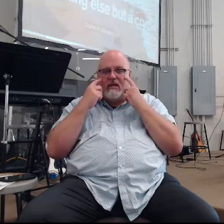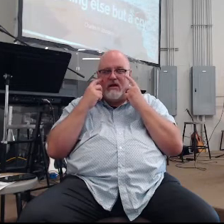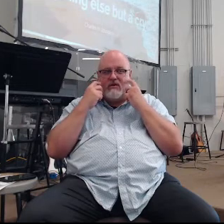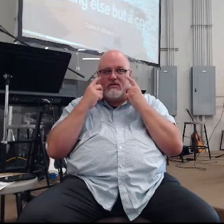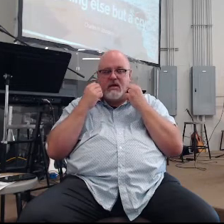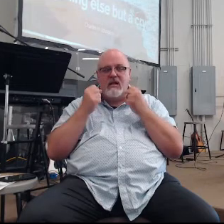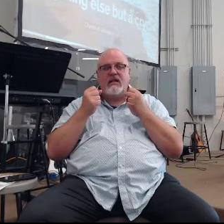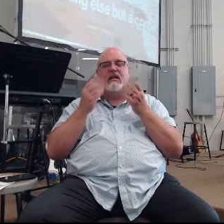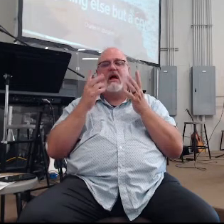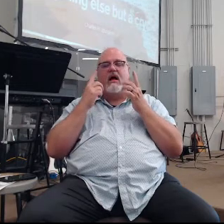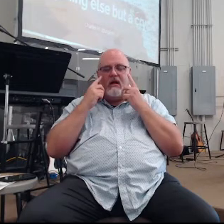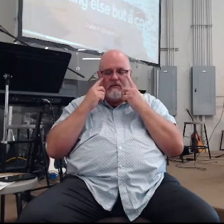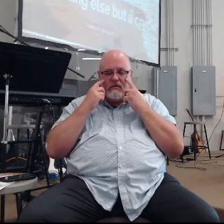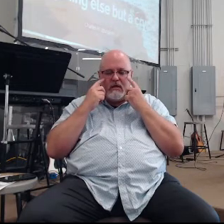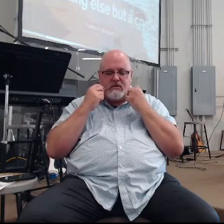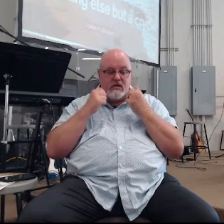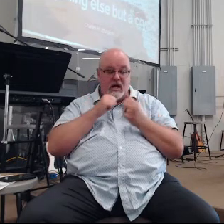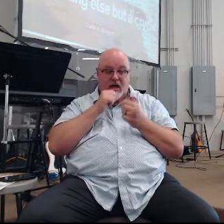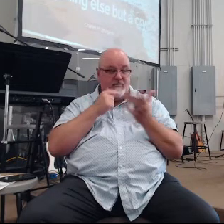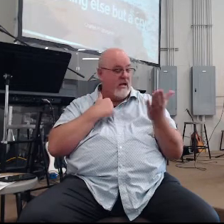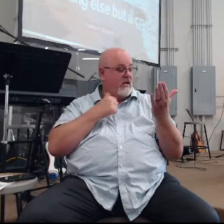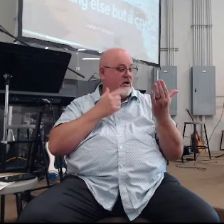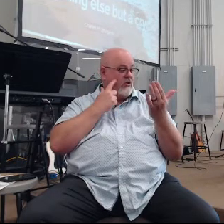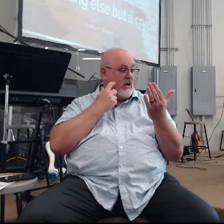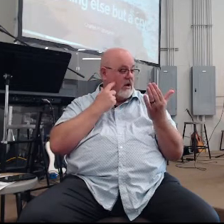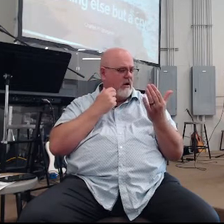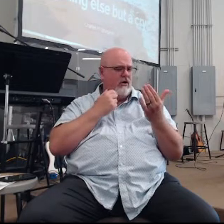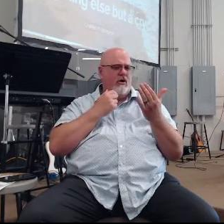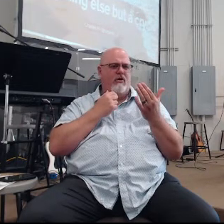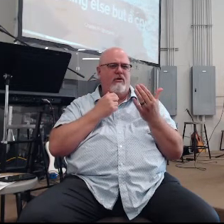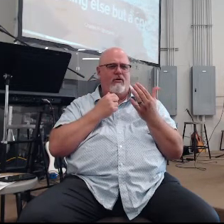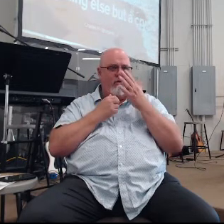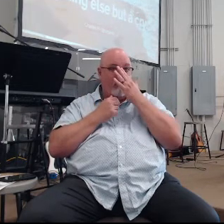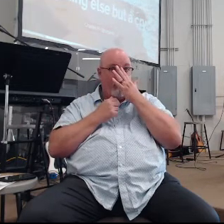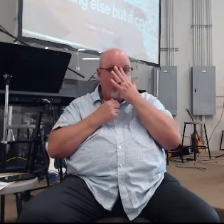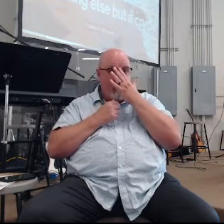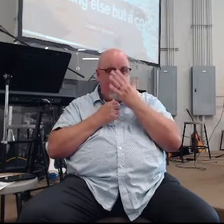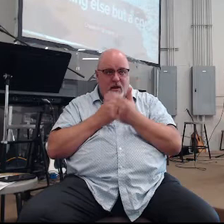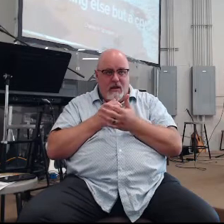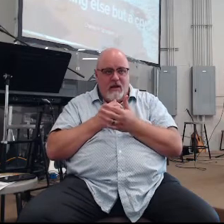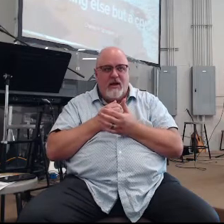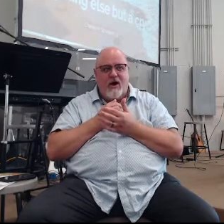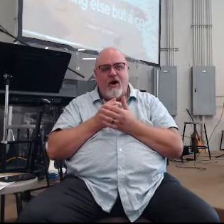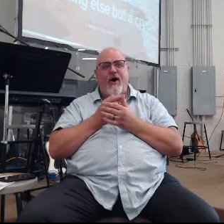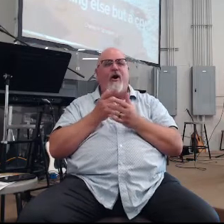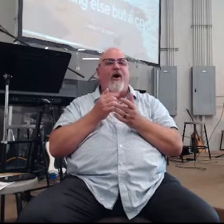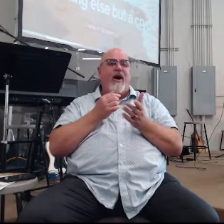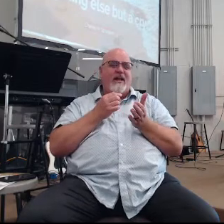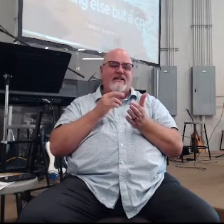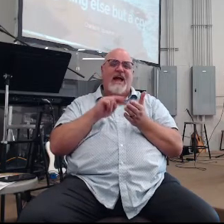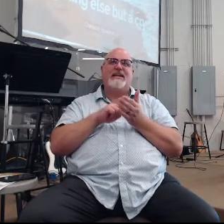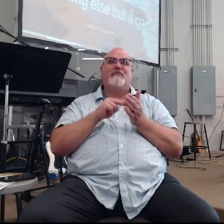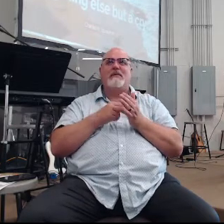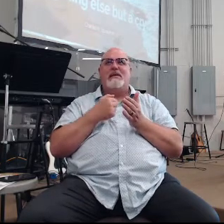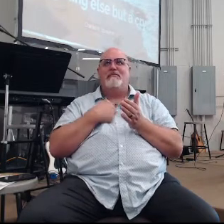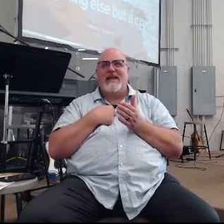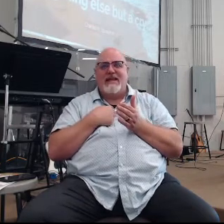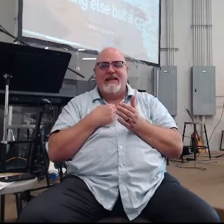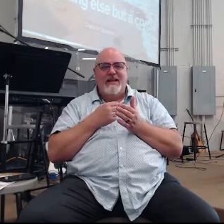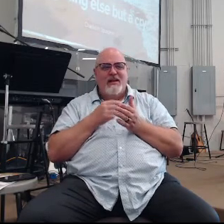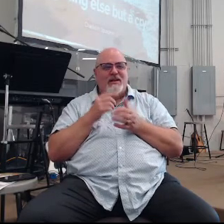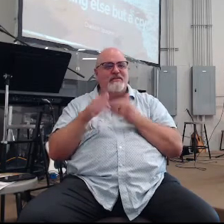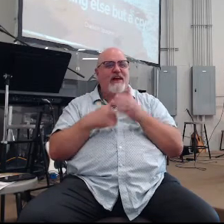a lot of tears I'm not a crier you will be I didn't mean me but thank you